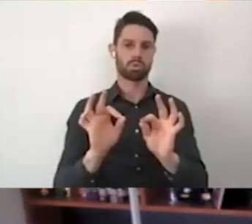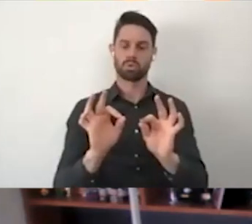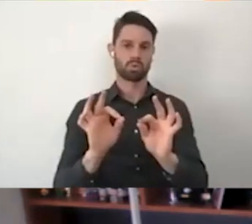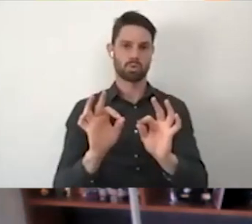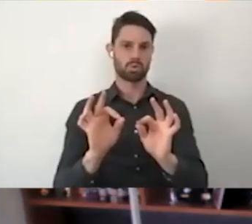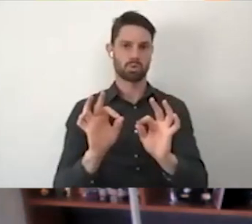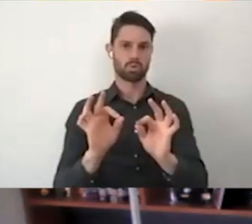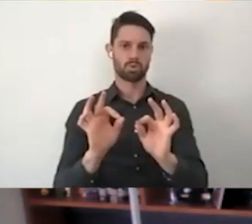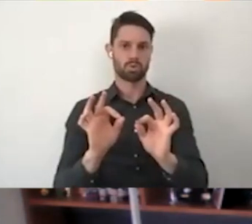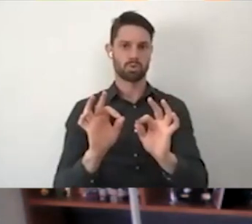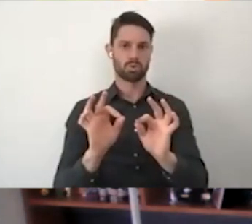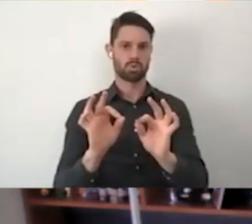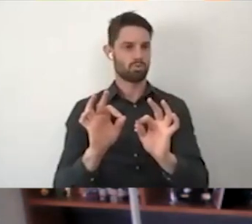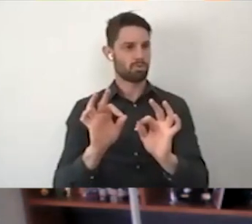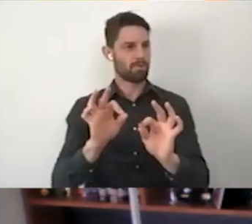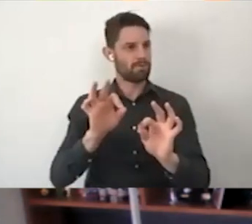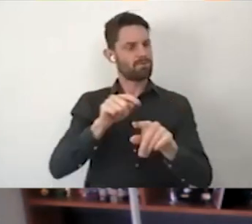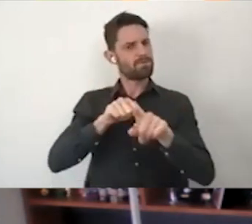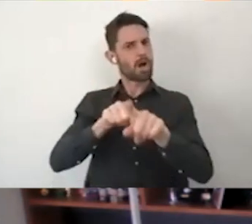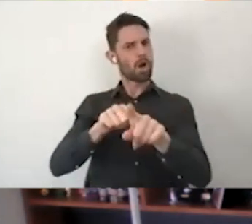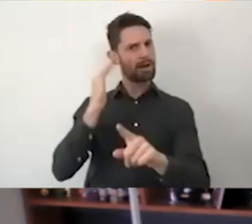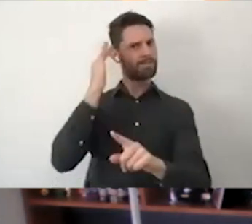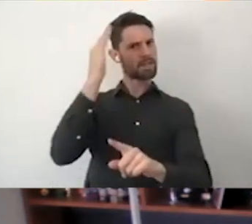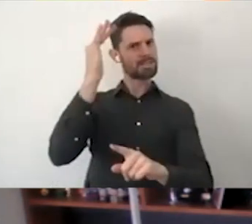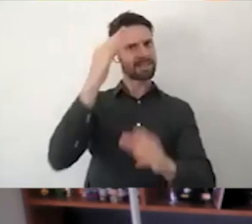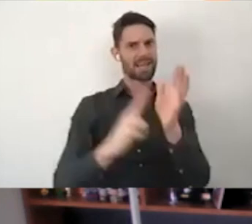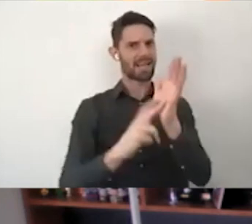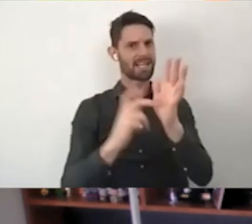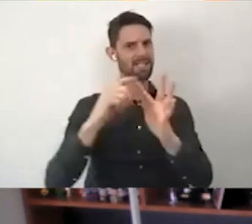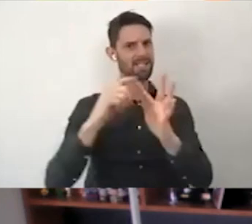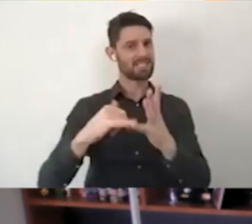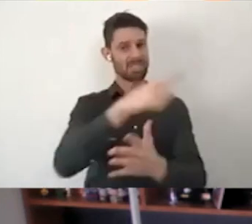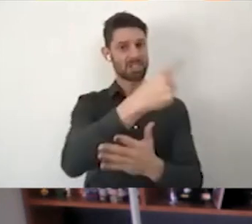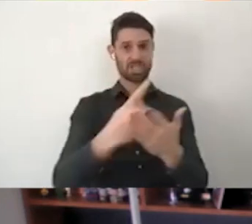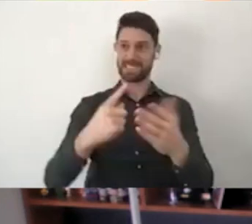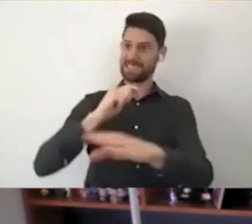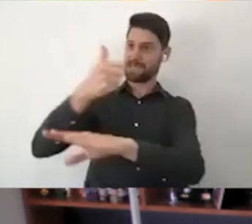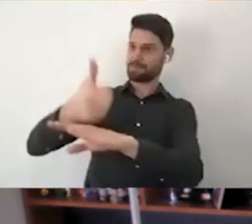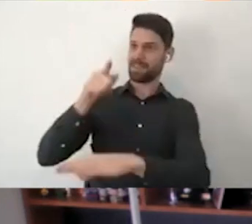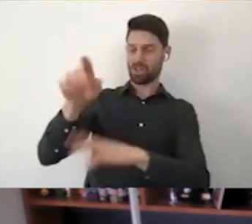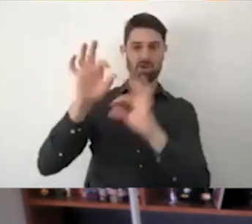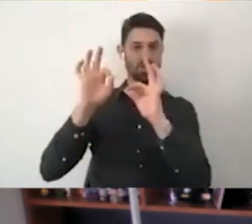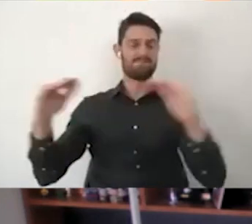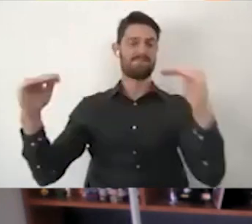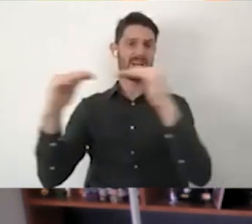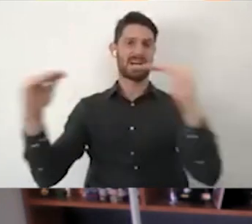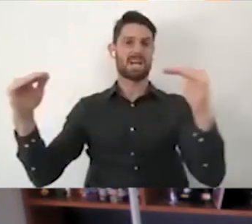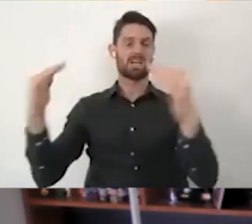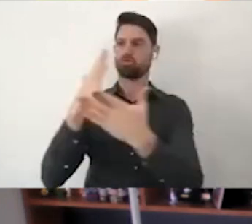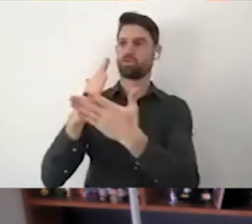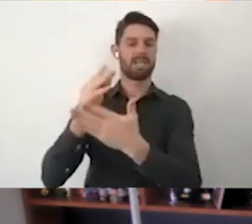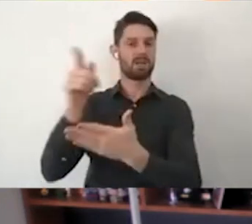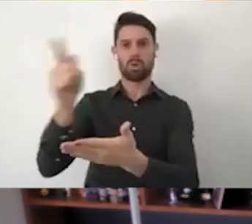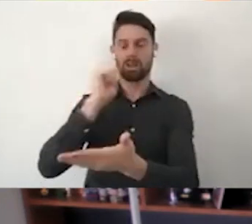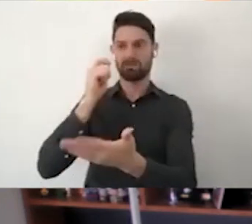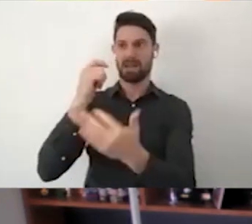reasons for the scheme, and it introduces an unjust and unreasonable mechanism that will limit the